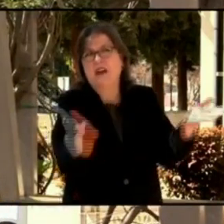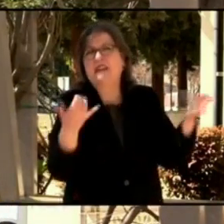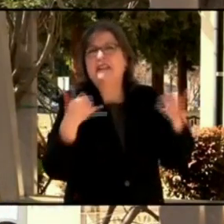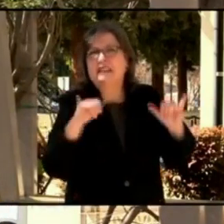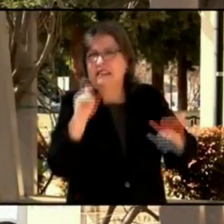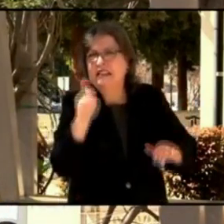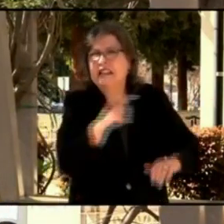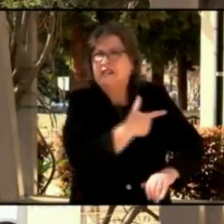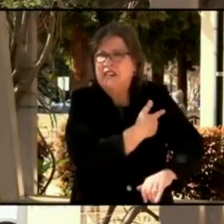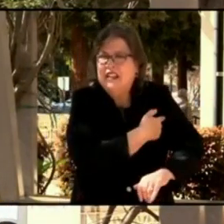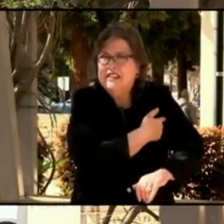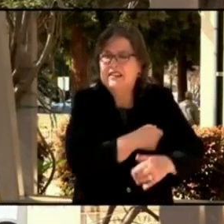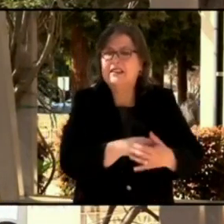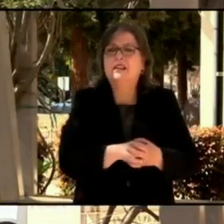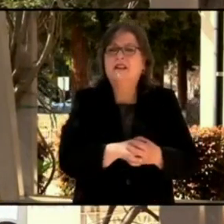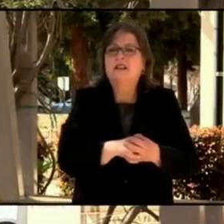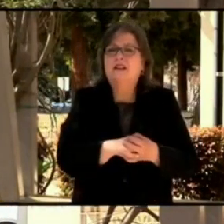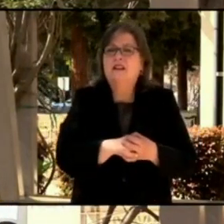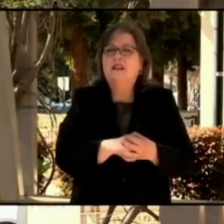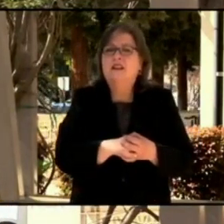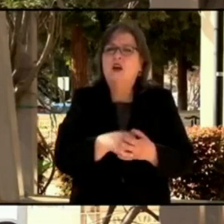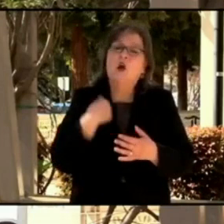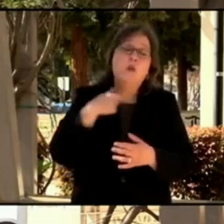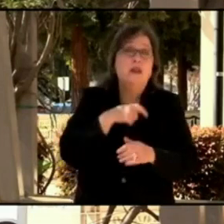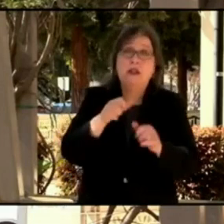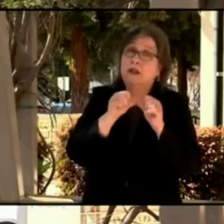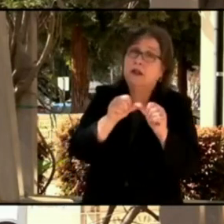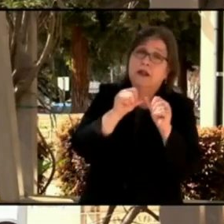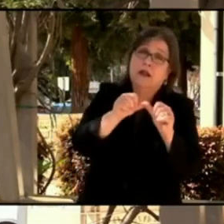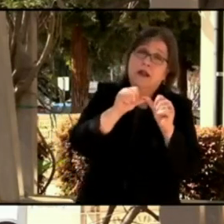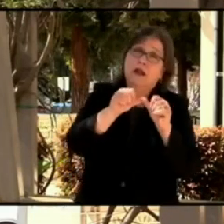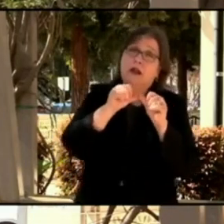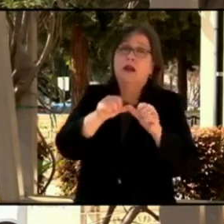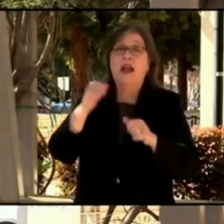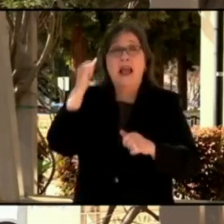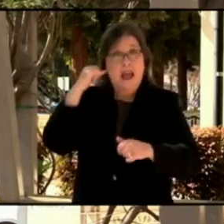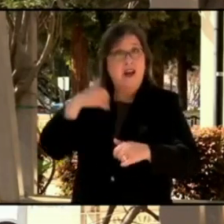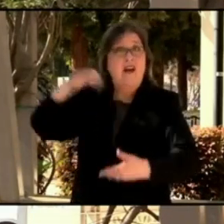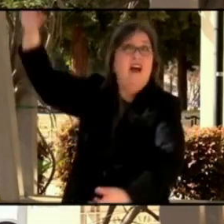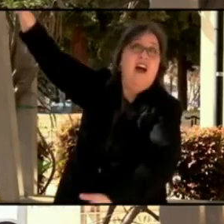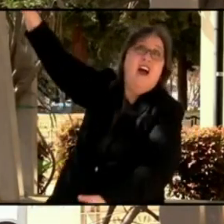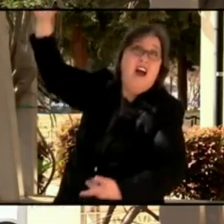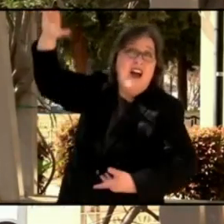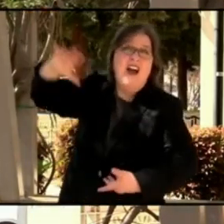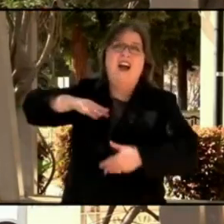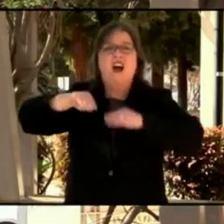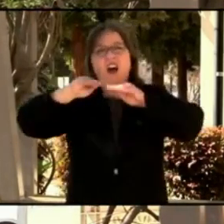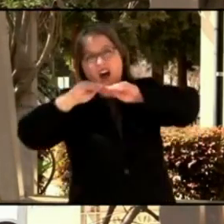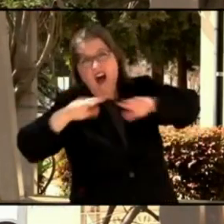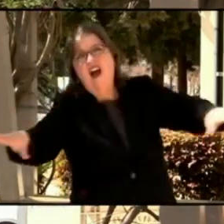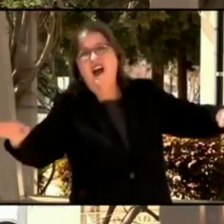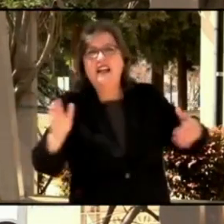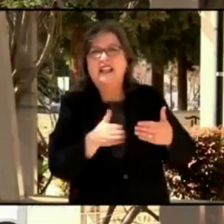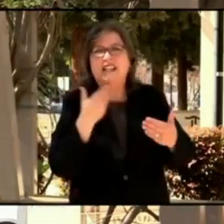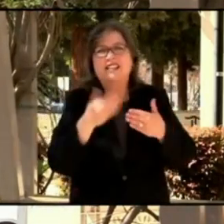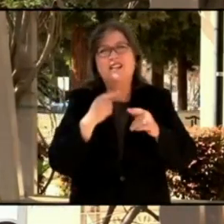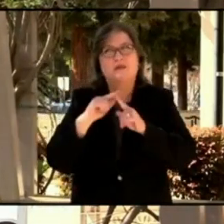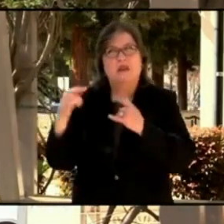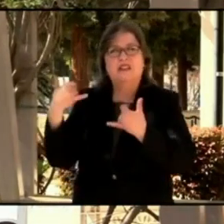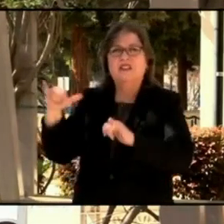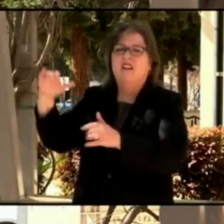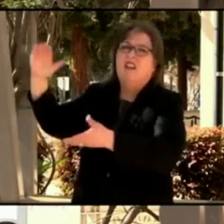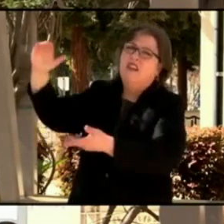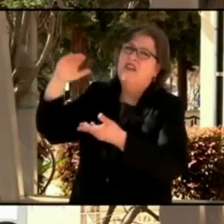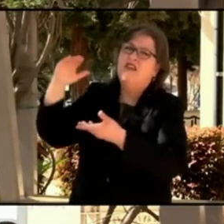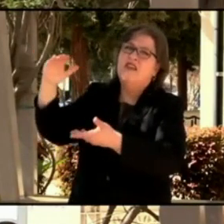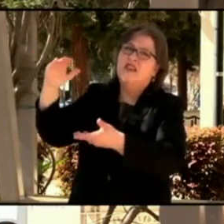people need to just continue to check all of the websites and make sure that when it is your turn, that